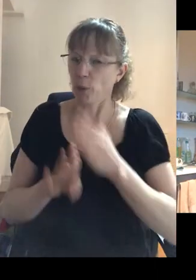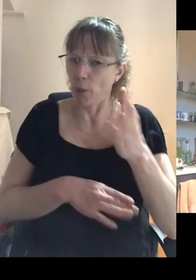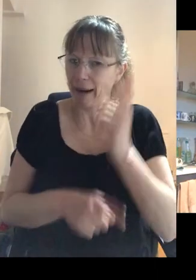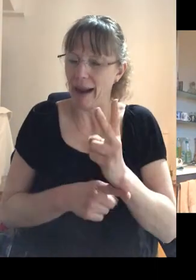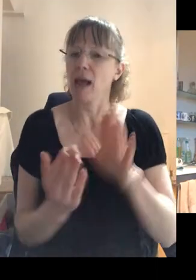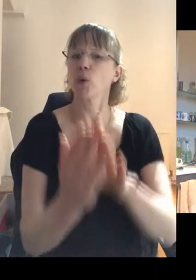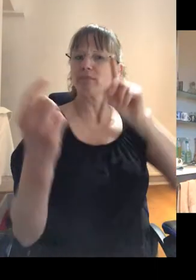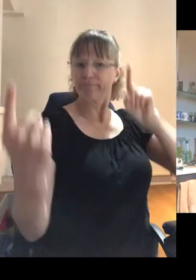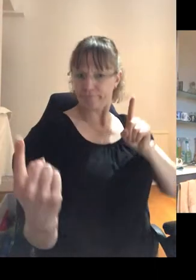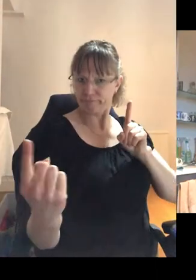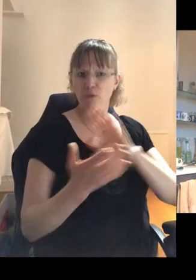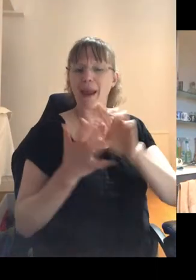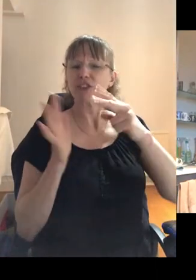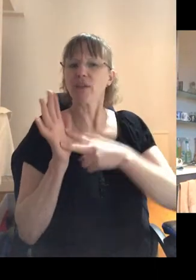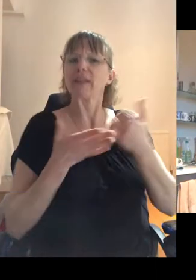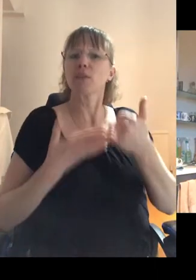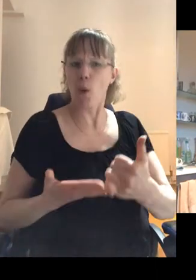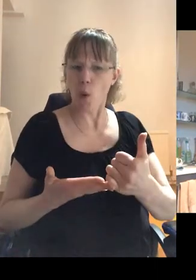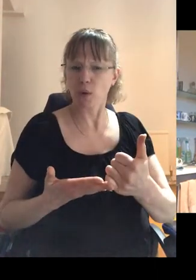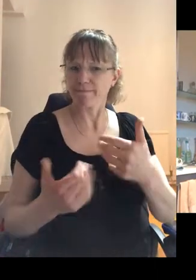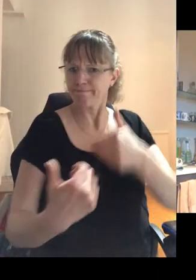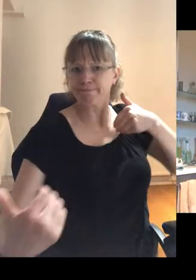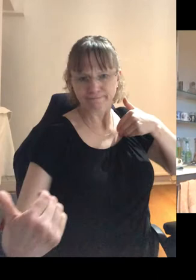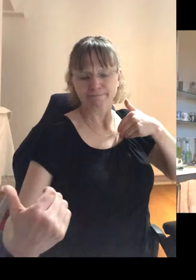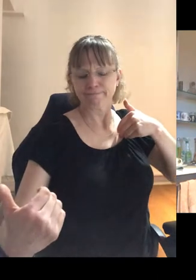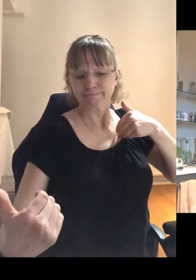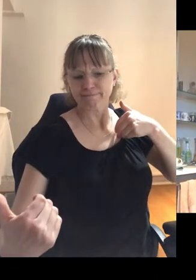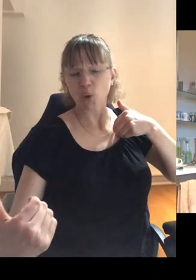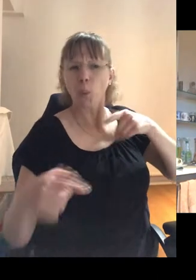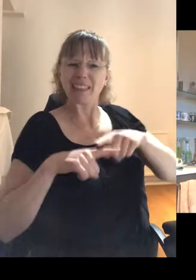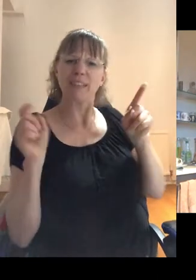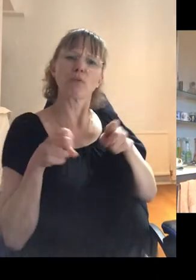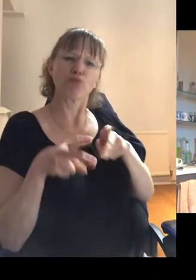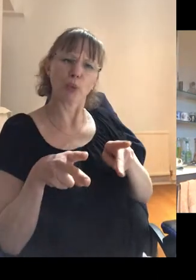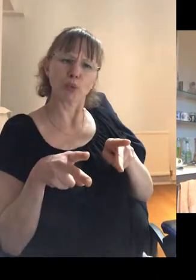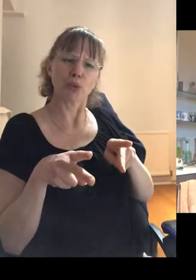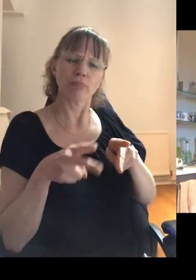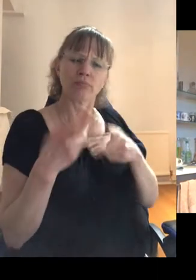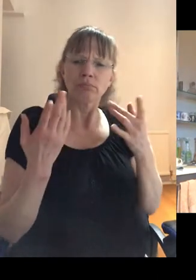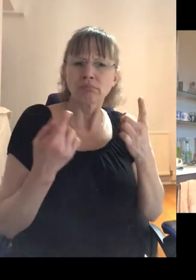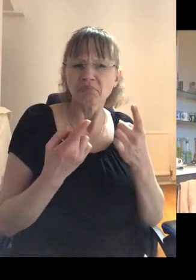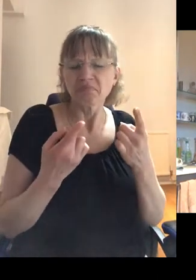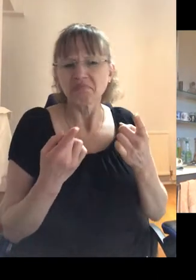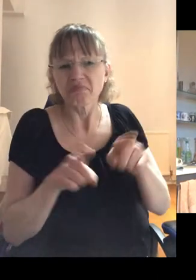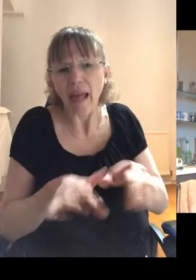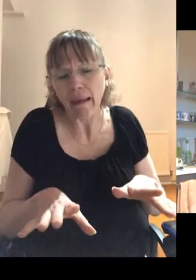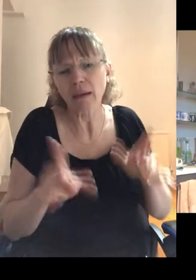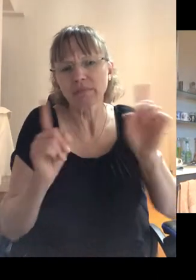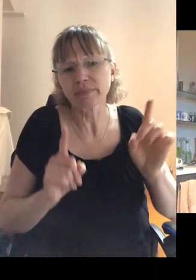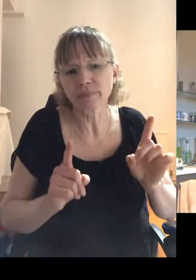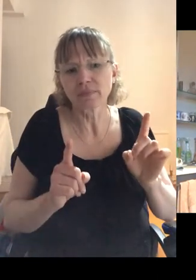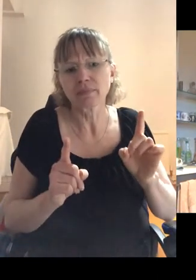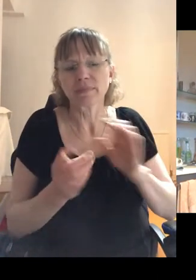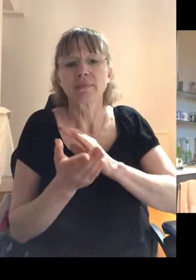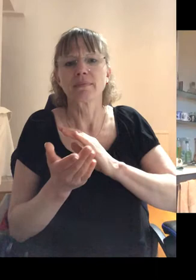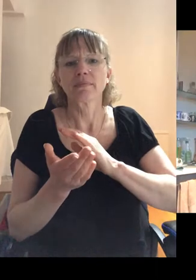distanced myself from HIV support and I went down a kind of alternative route of, of things like the, um, the,